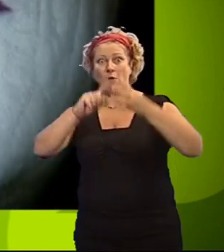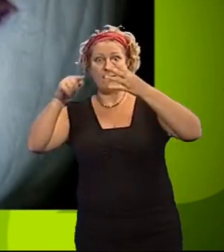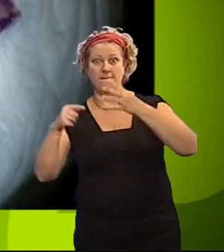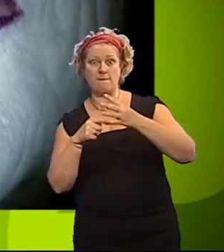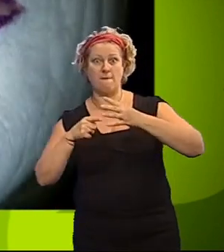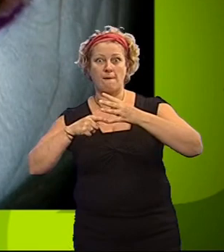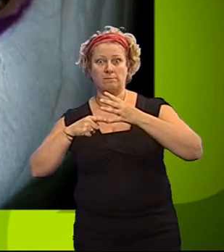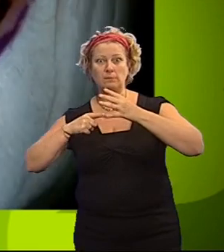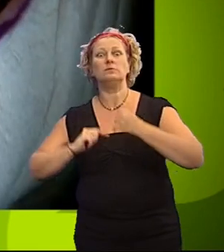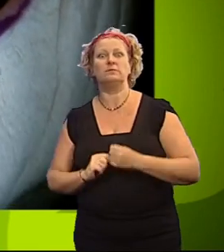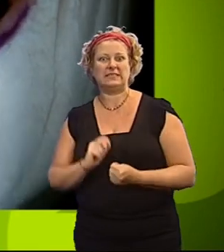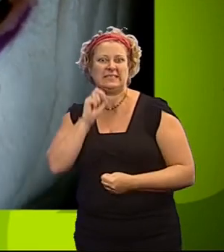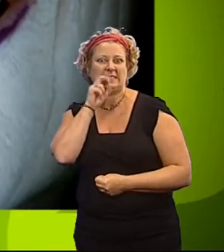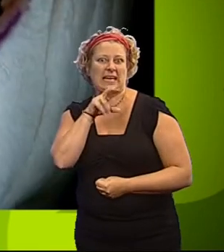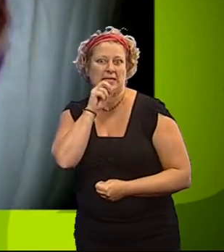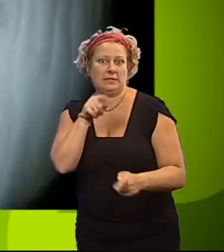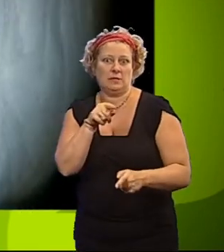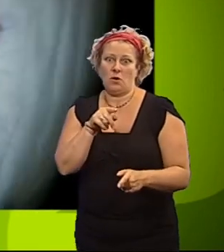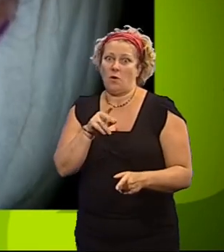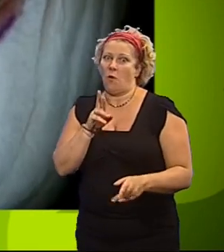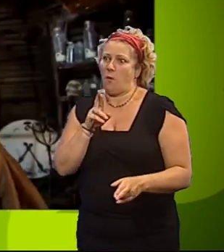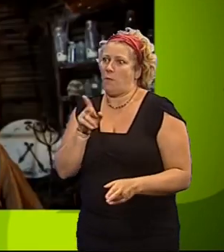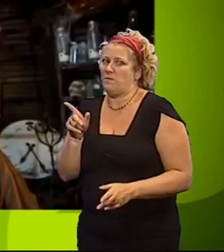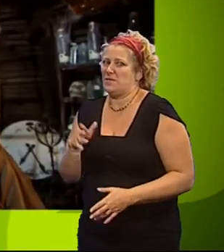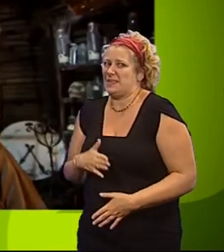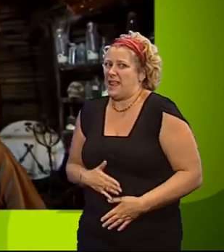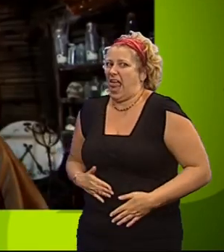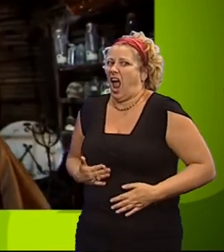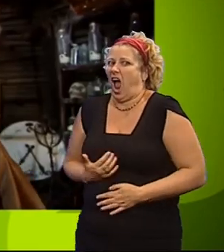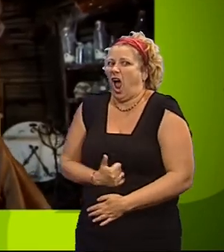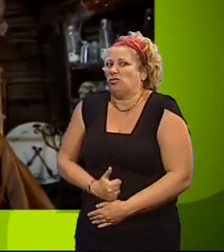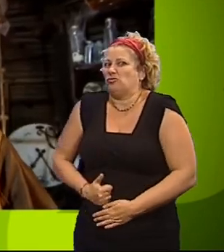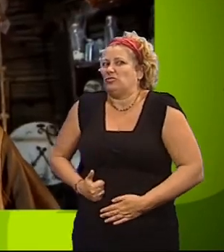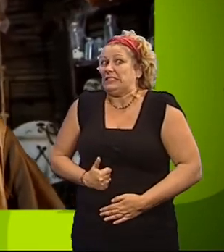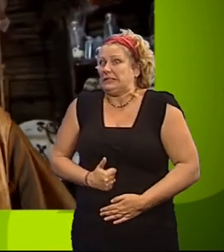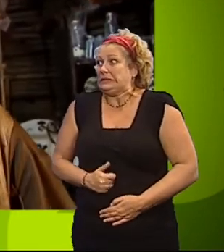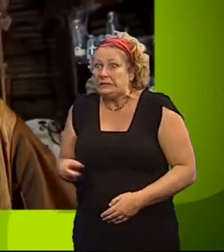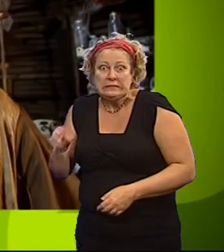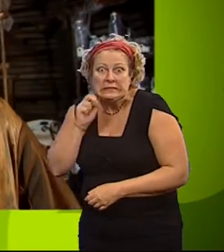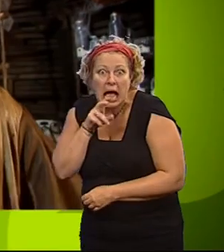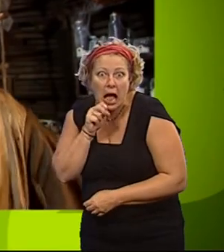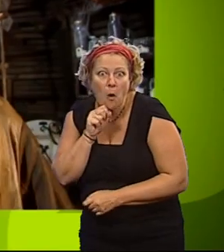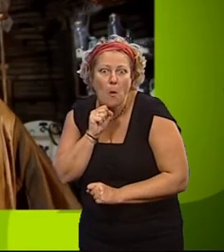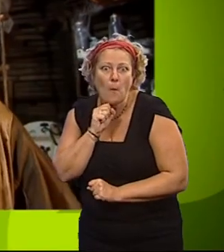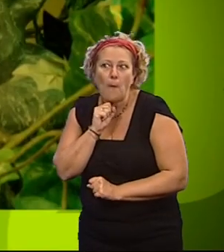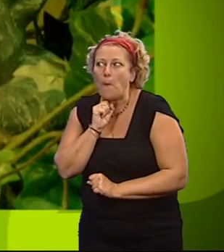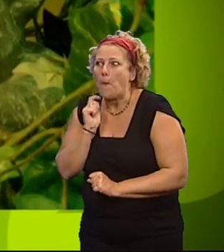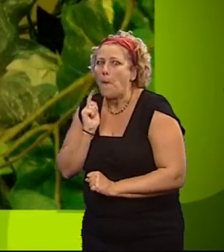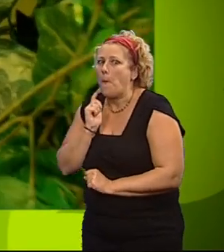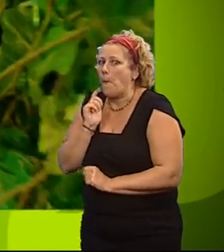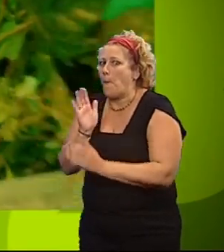Make sure the snake snake is nice and hungry. Right you are, mom, snake attack. Ice, ice, ice.